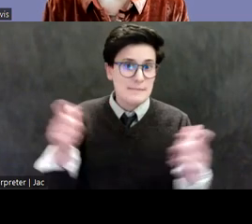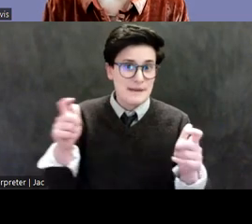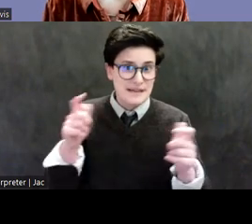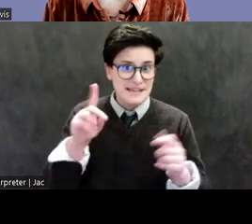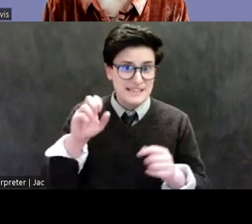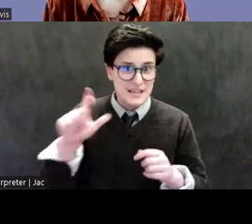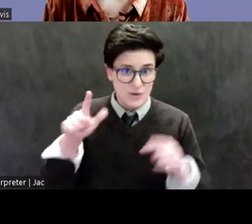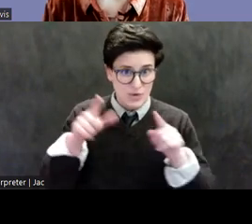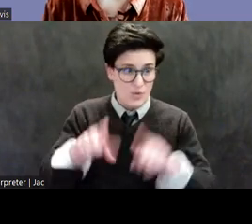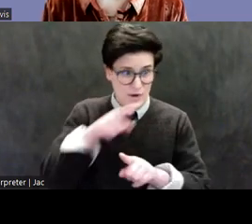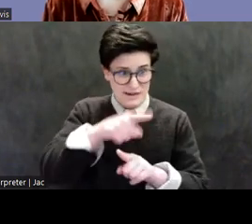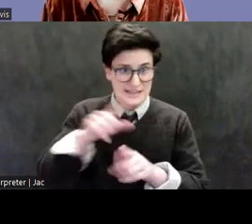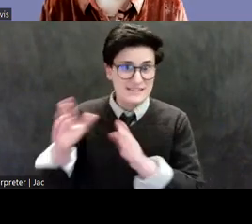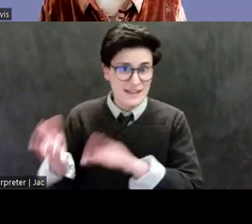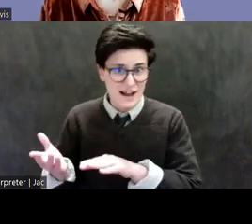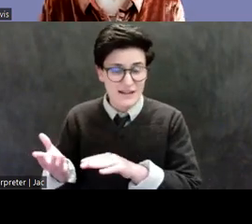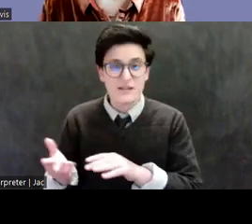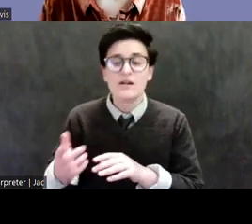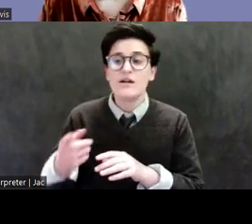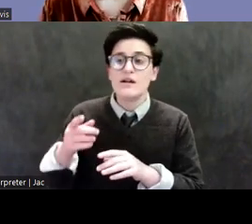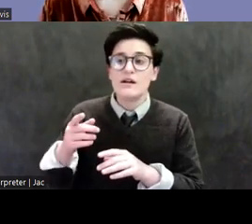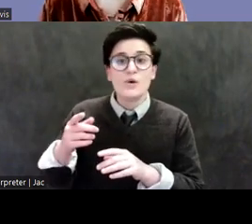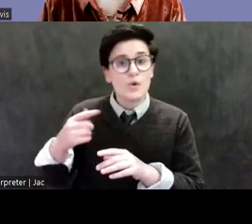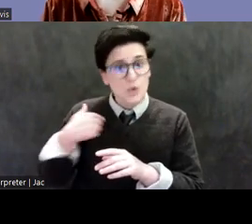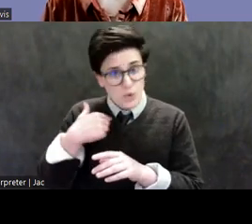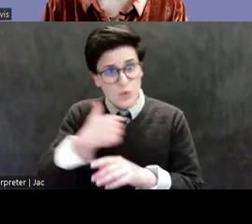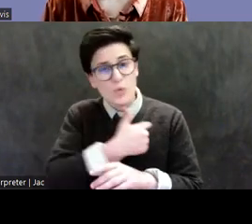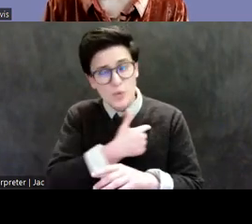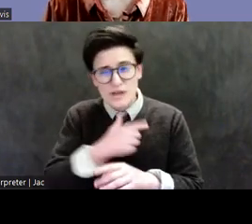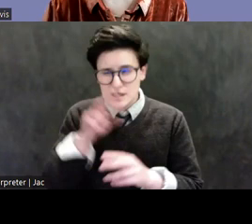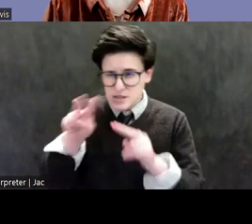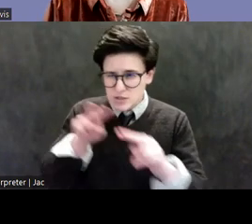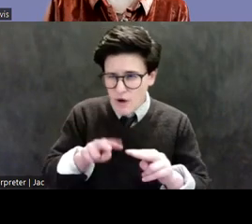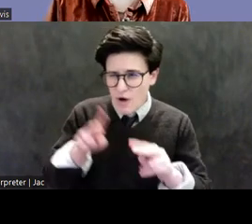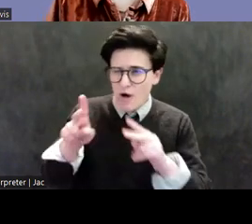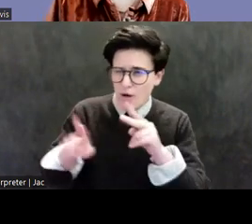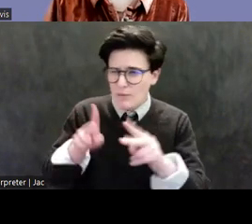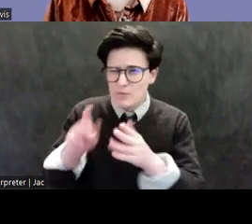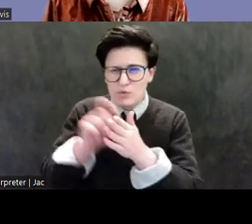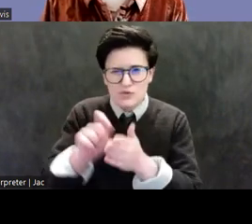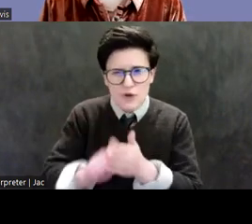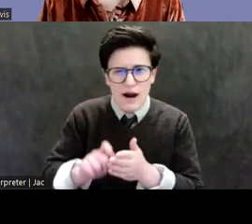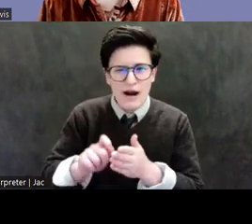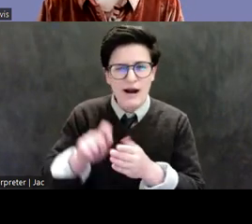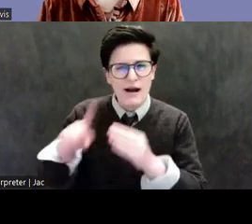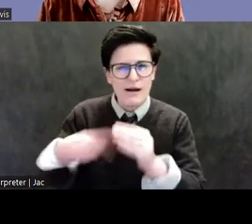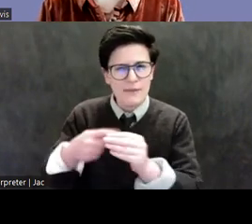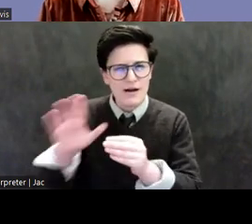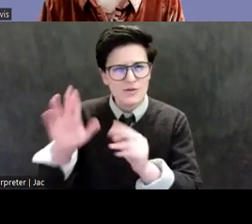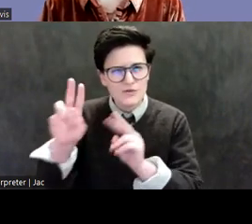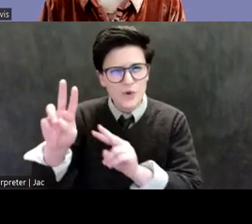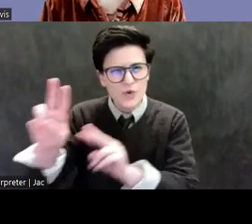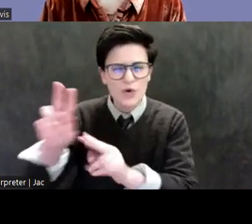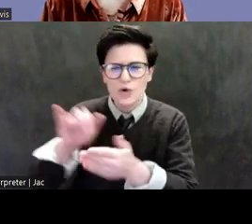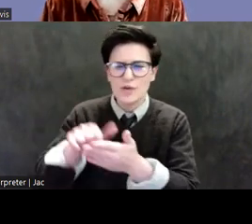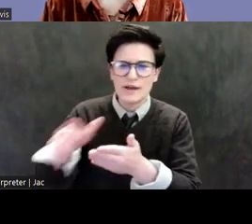a flurry of obituaries that continued to paint him as a colorful adventurer at the time of his death. However, since that